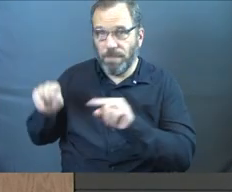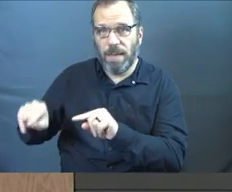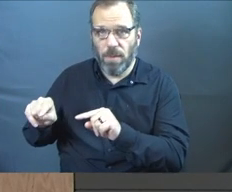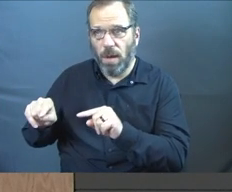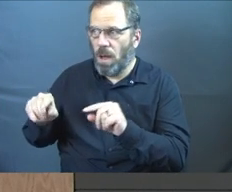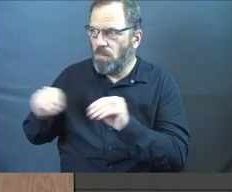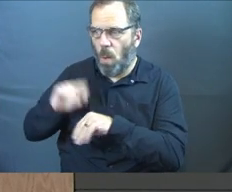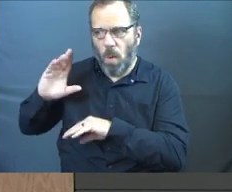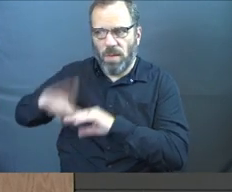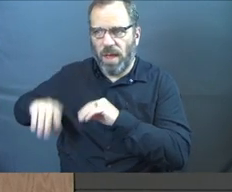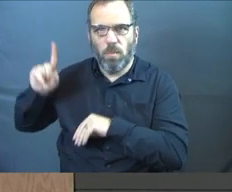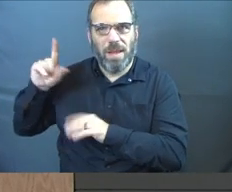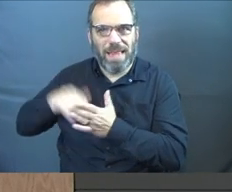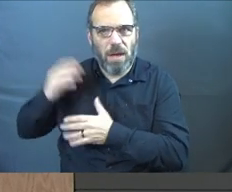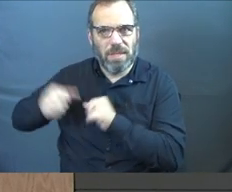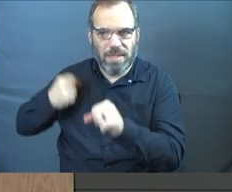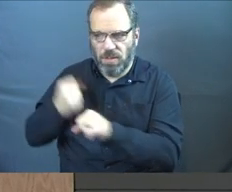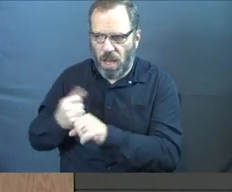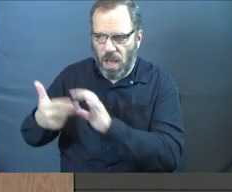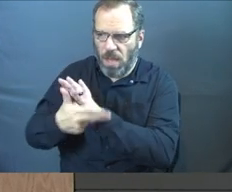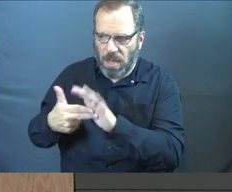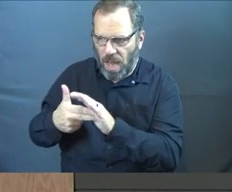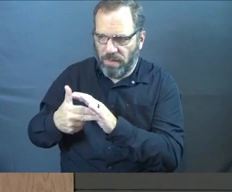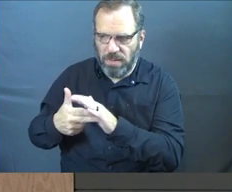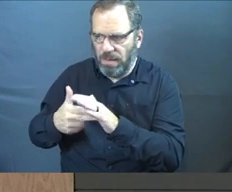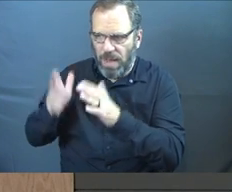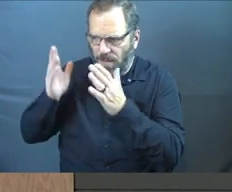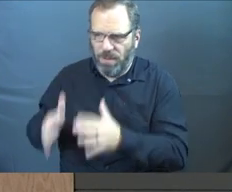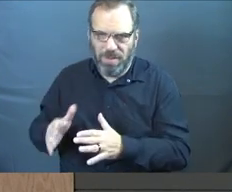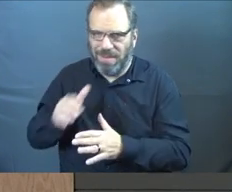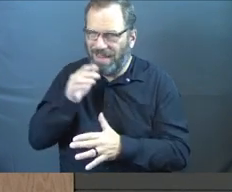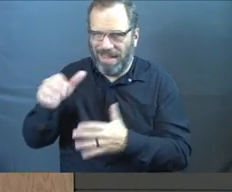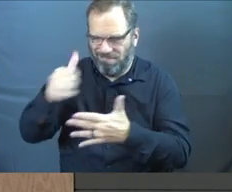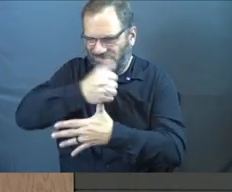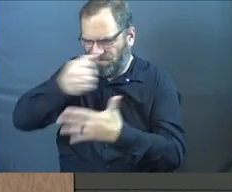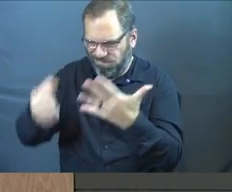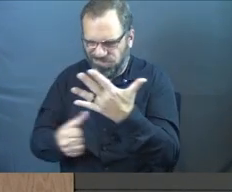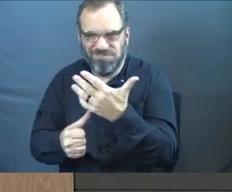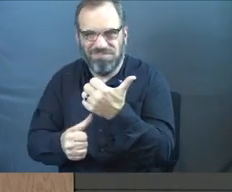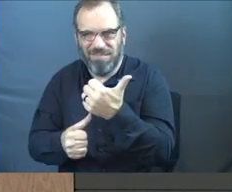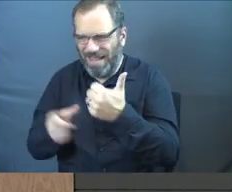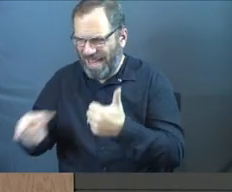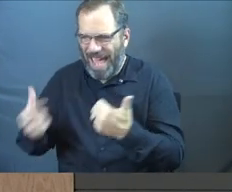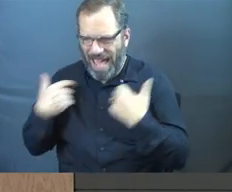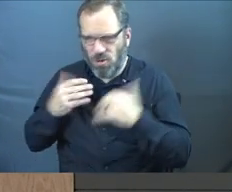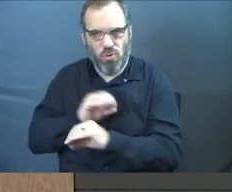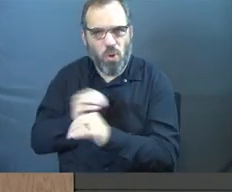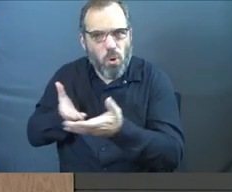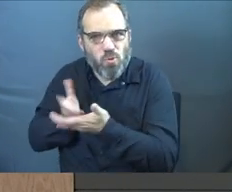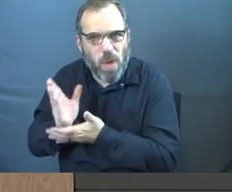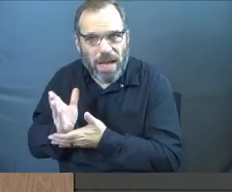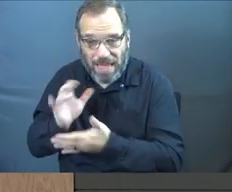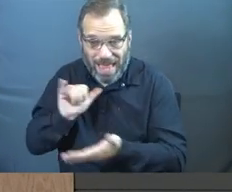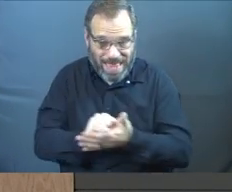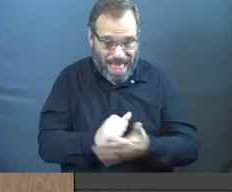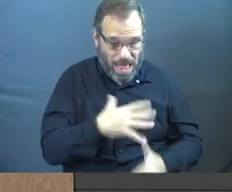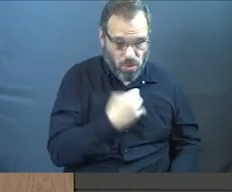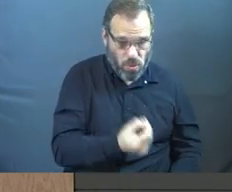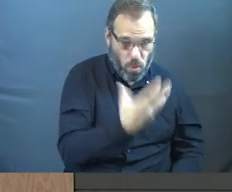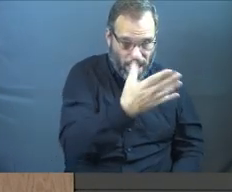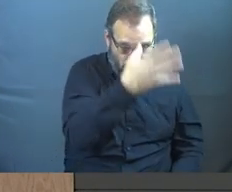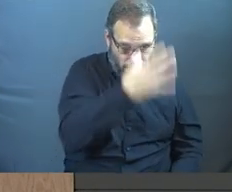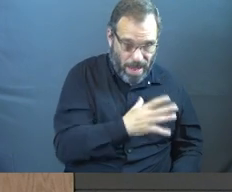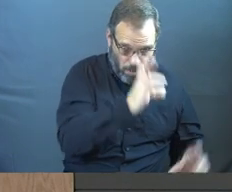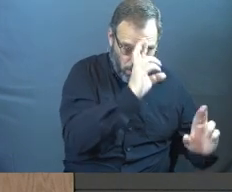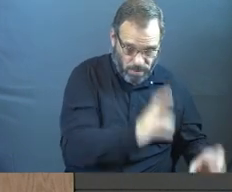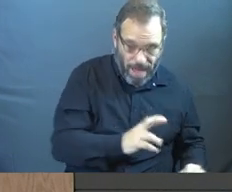for more than a century before been regarded as beings of an inferior order, and so far inferior that they had no rights which the white man was bound